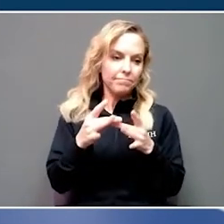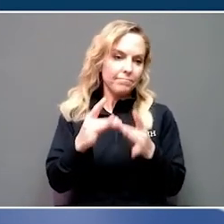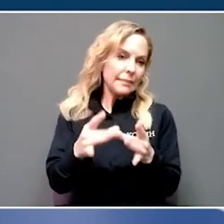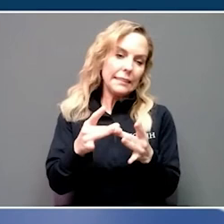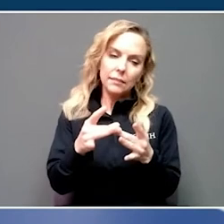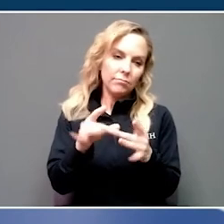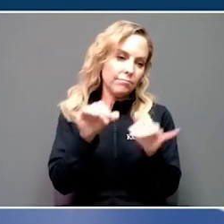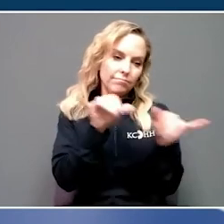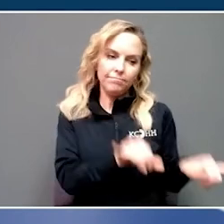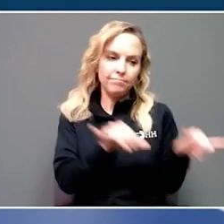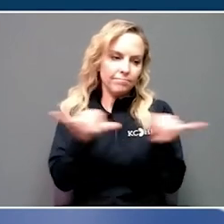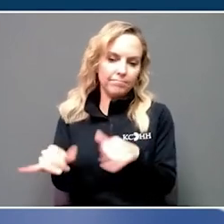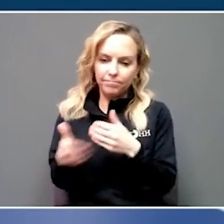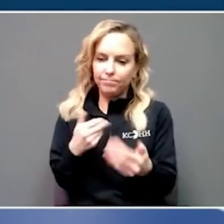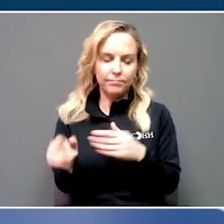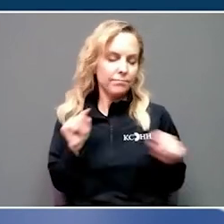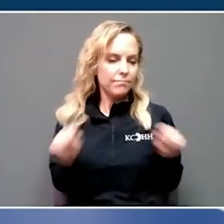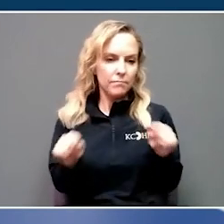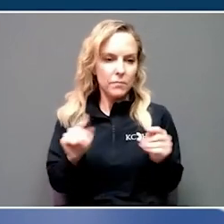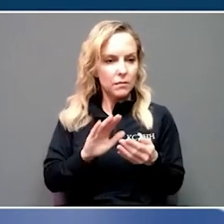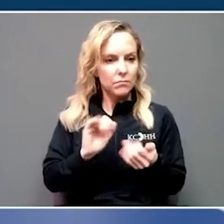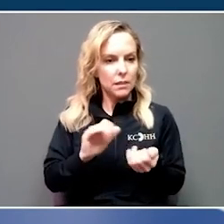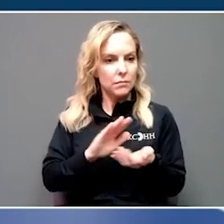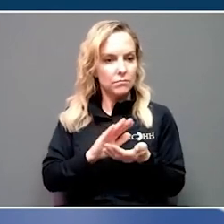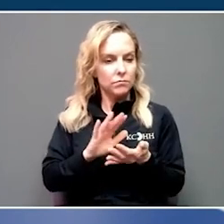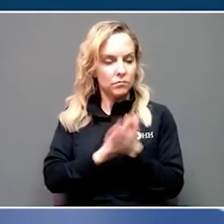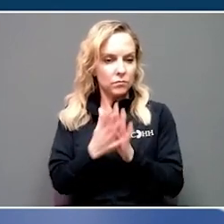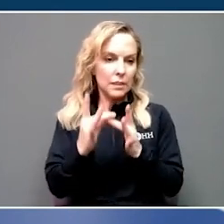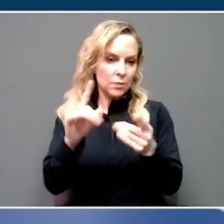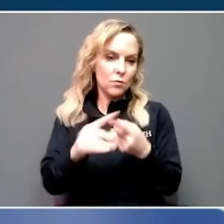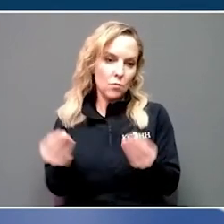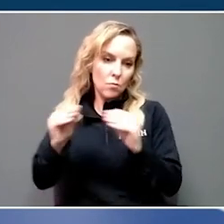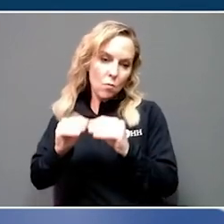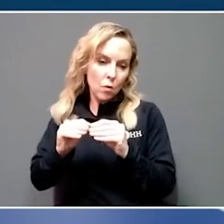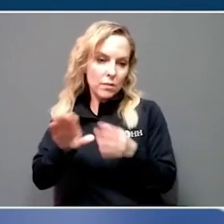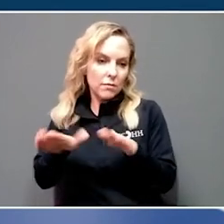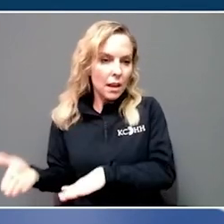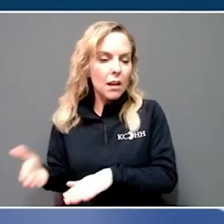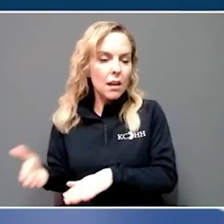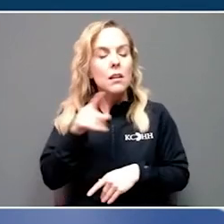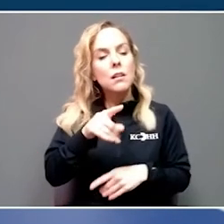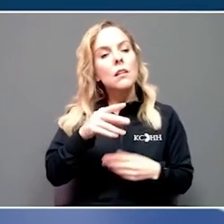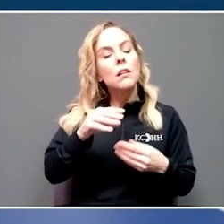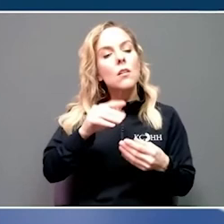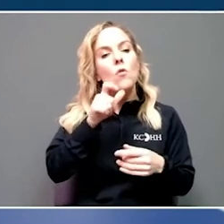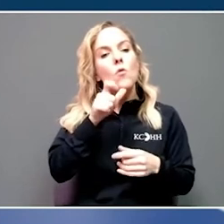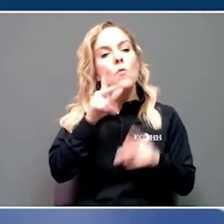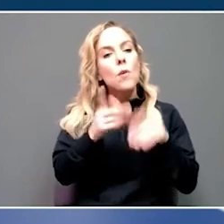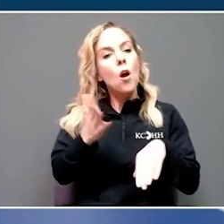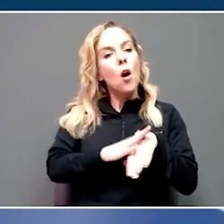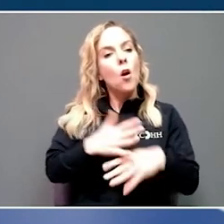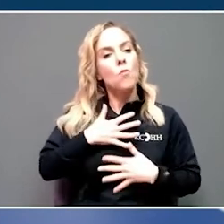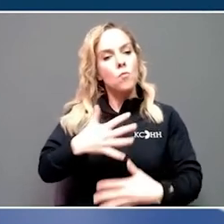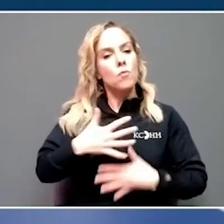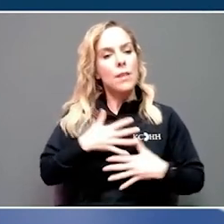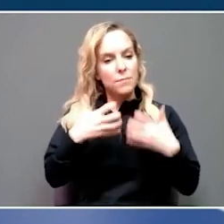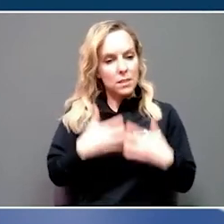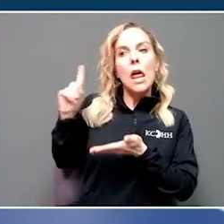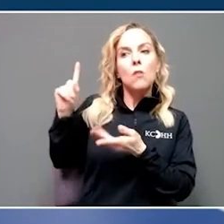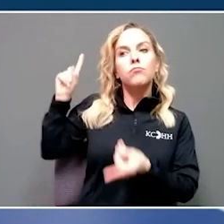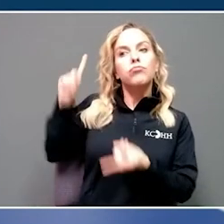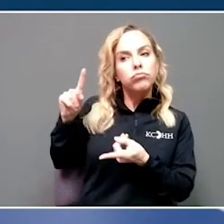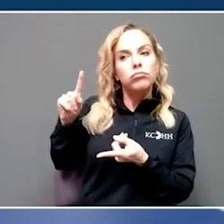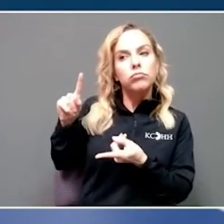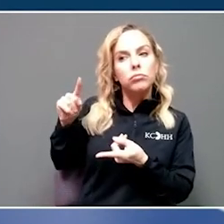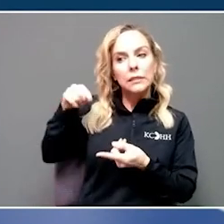hospitalizations, the number of COVID patients requiring intensive care or ventilators remains well below record set during the Delta surge.